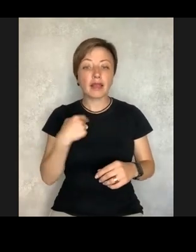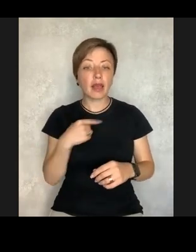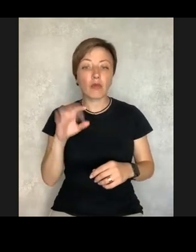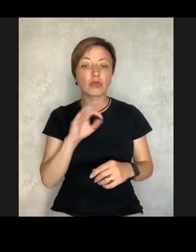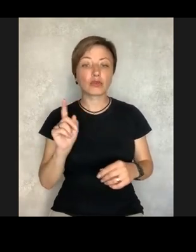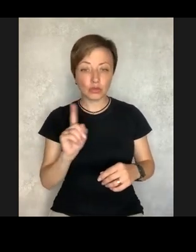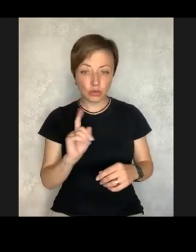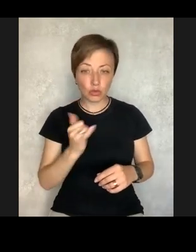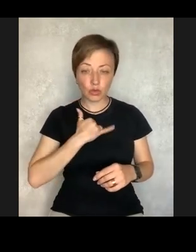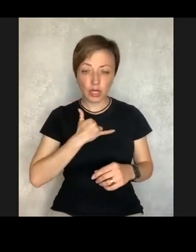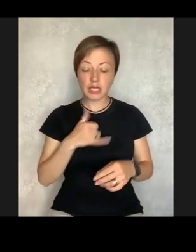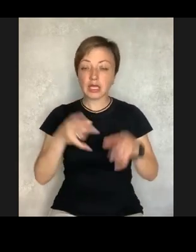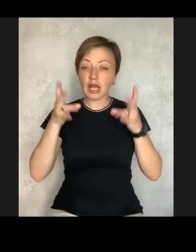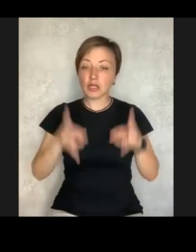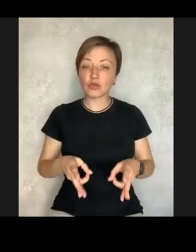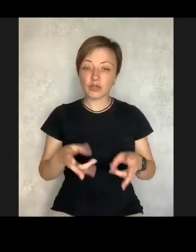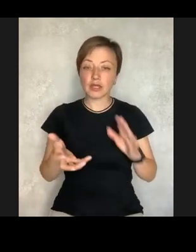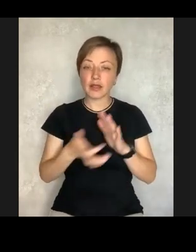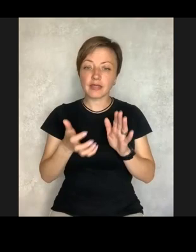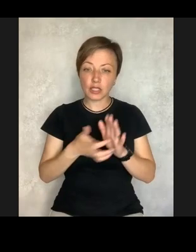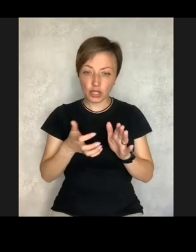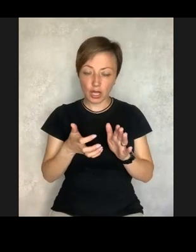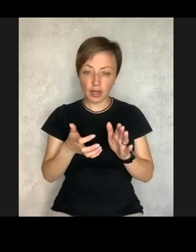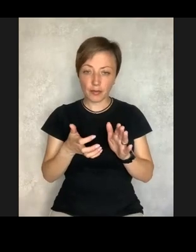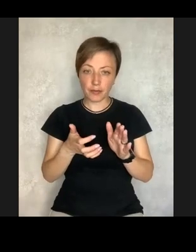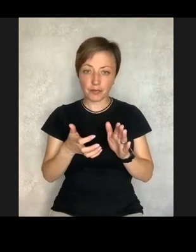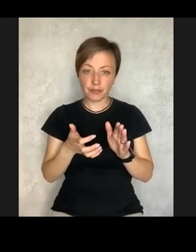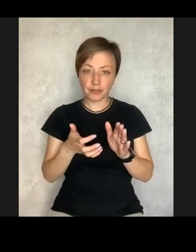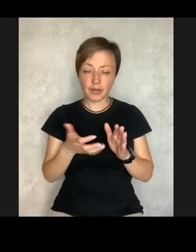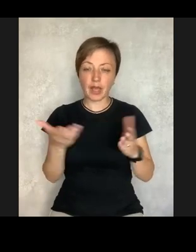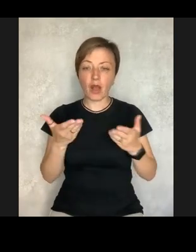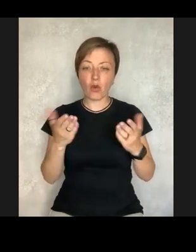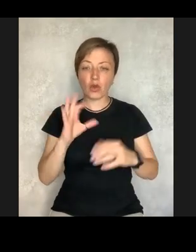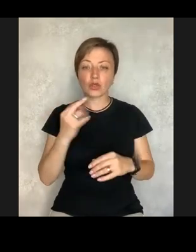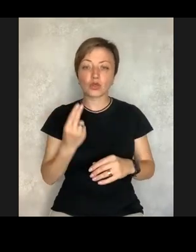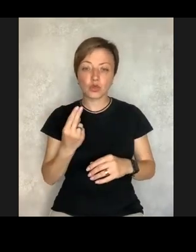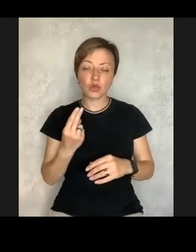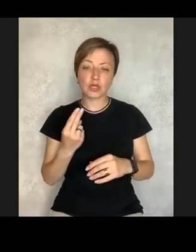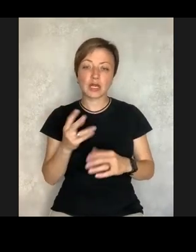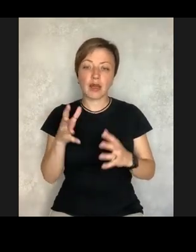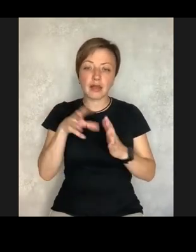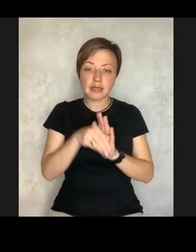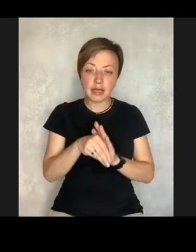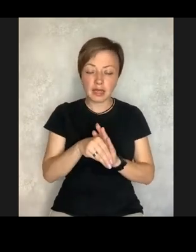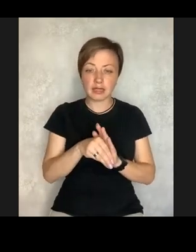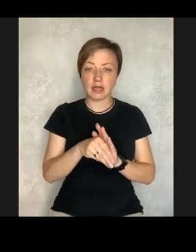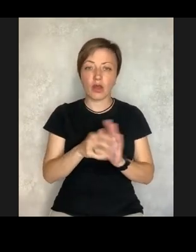bomb shelter. What I mean is that we lack socialization.